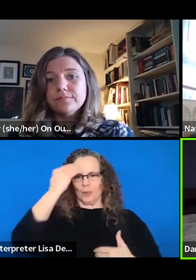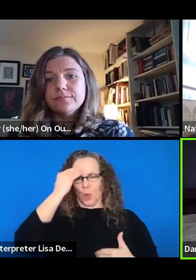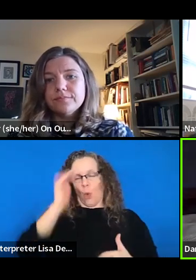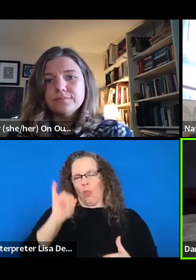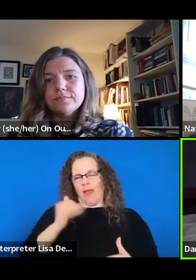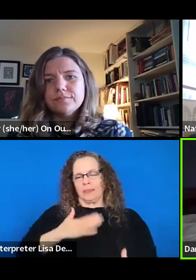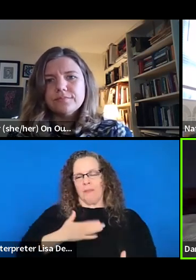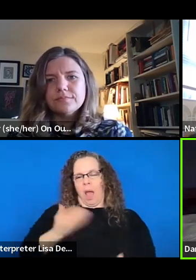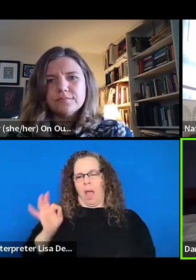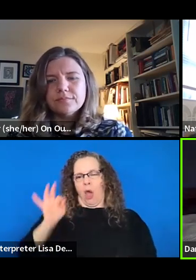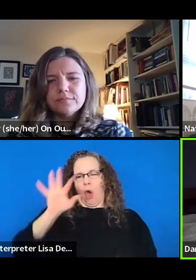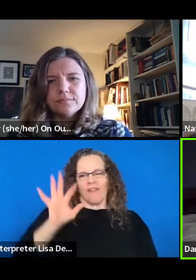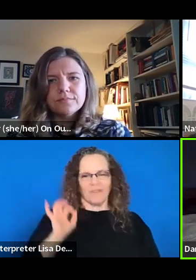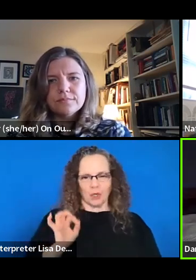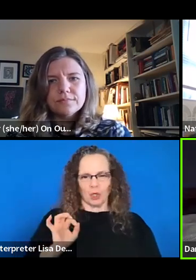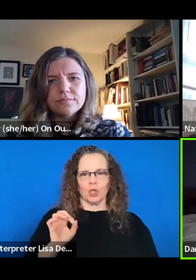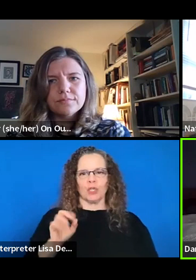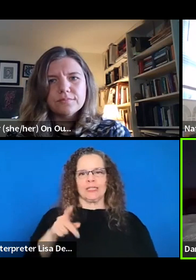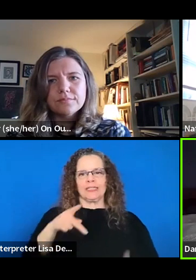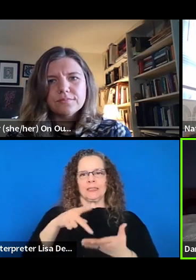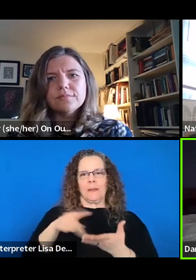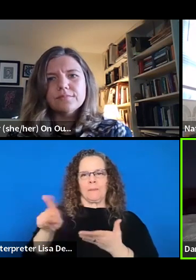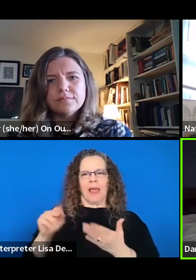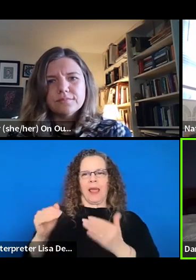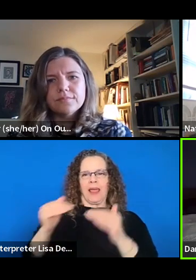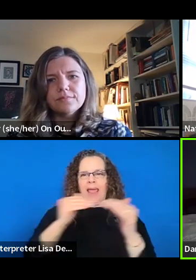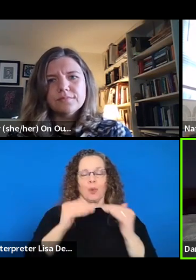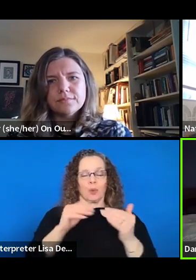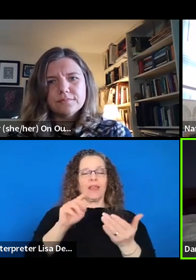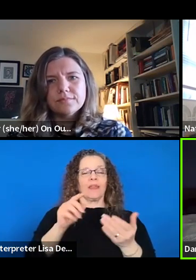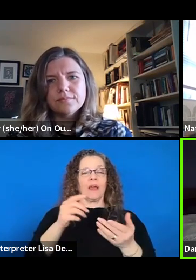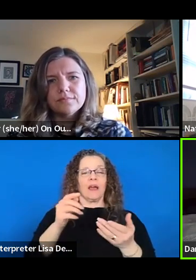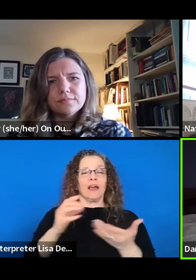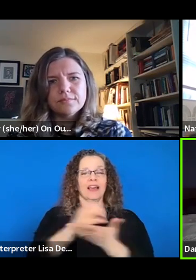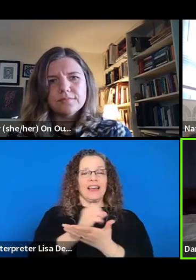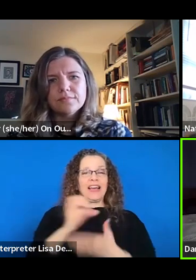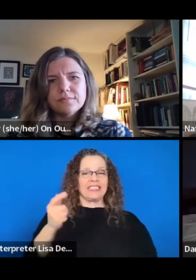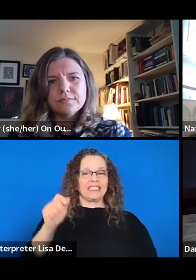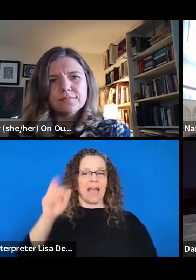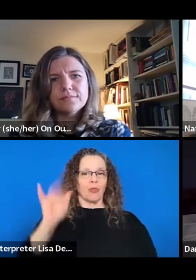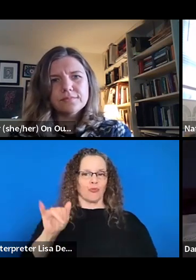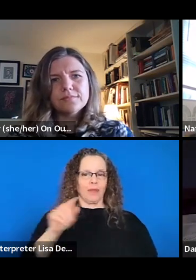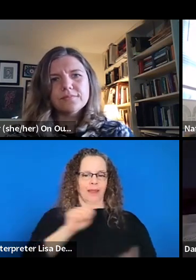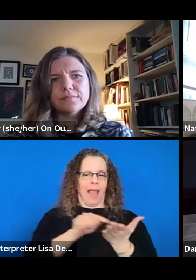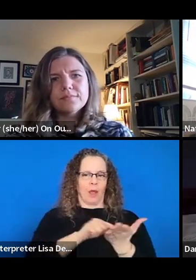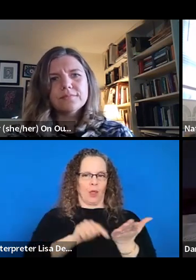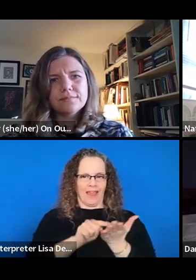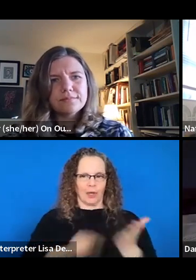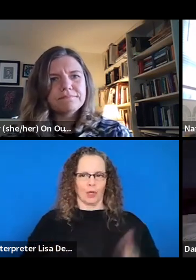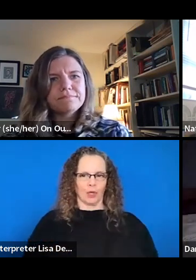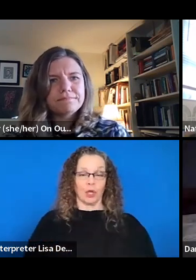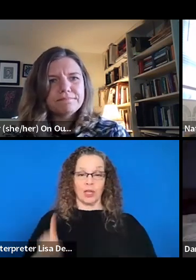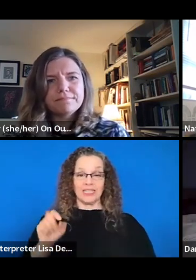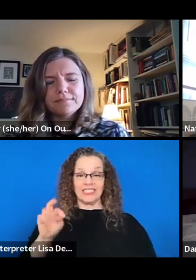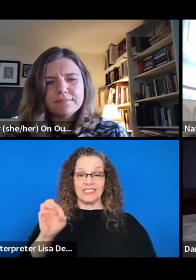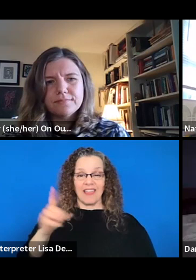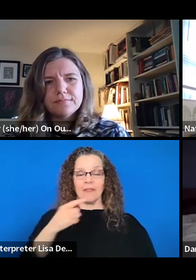uh, is that pay equity calculator, or that salary calculator from Open Collective Foundation. That's a great offering, thank you.